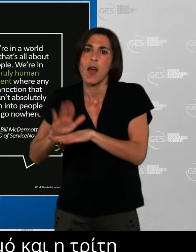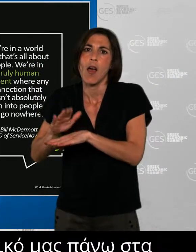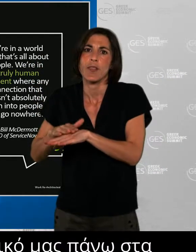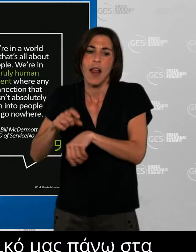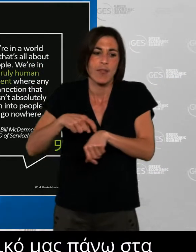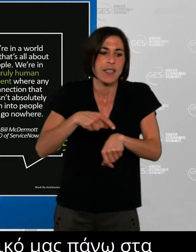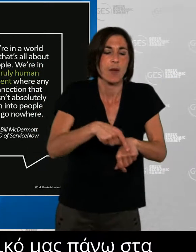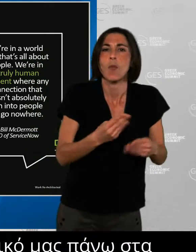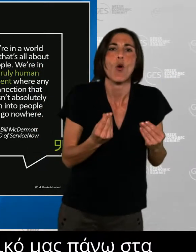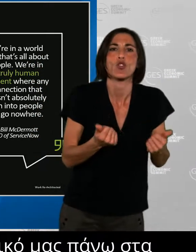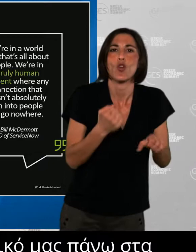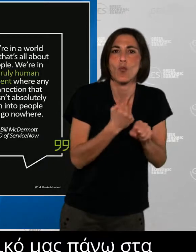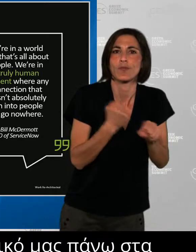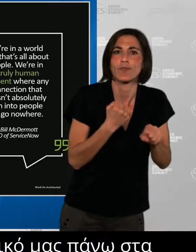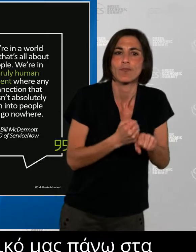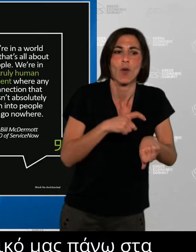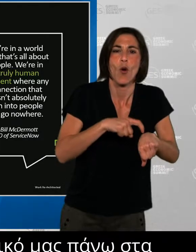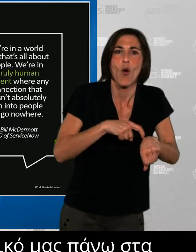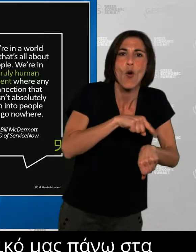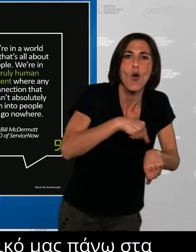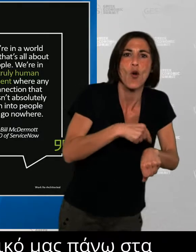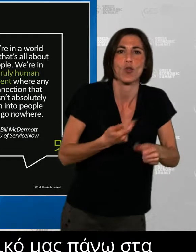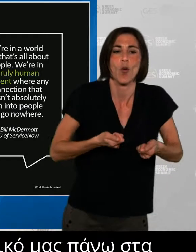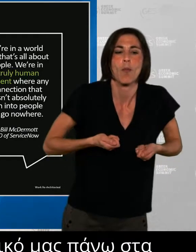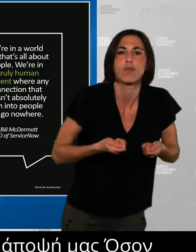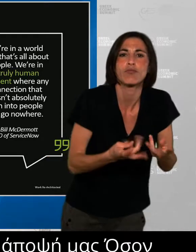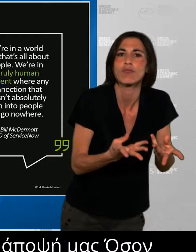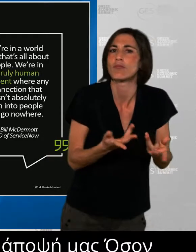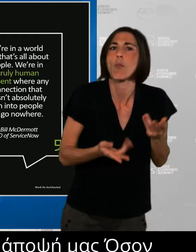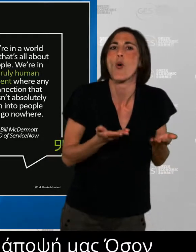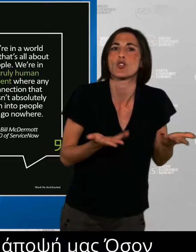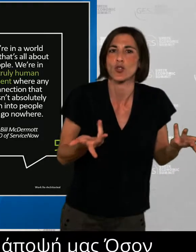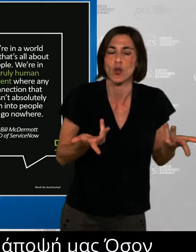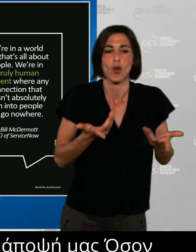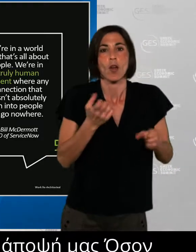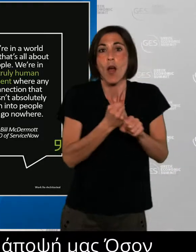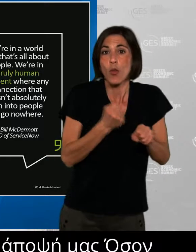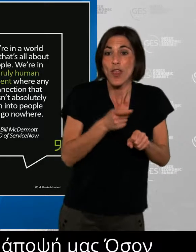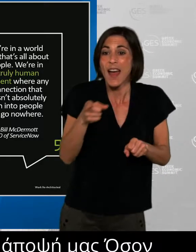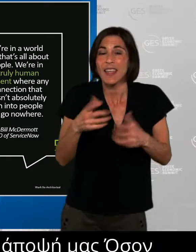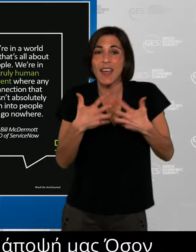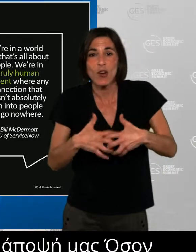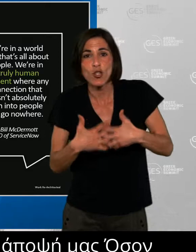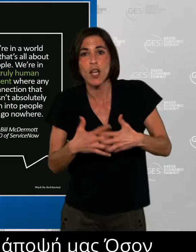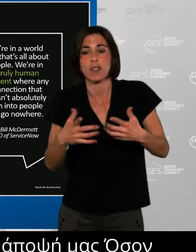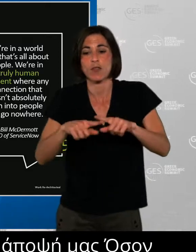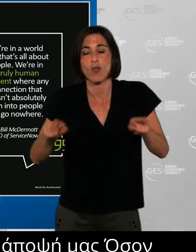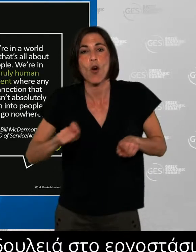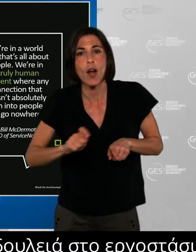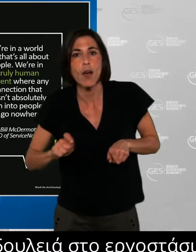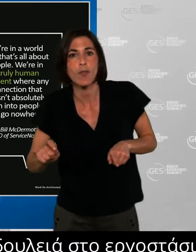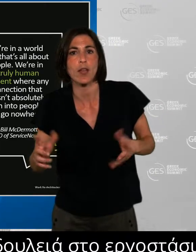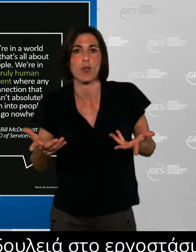formed our view of in factory versus in office. And in large part, they've led us to think about